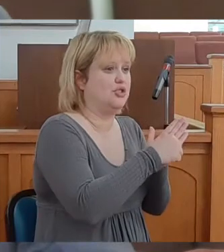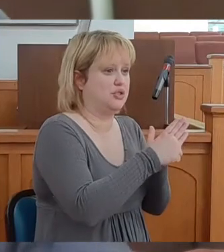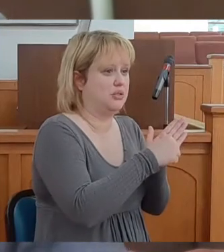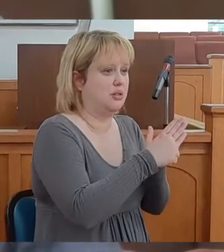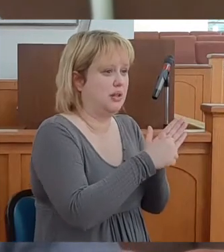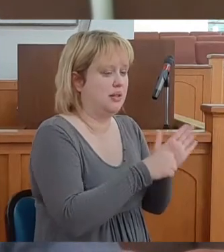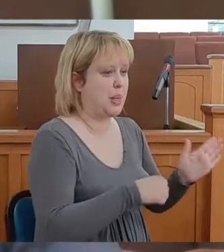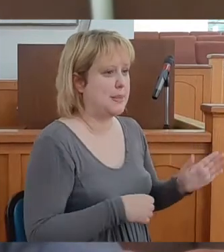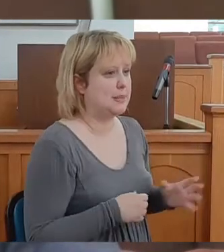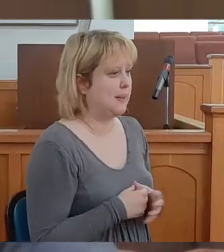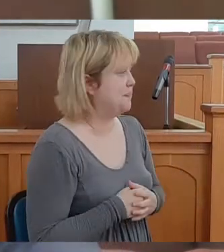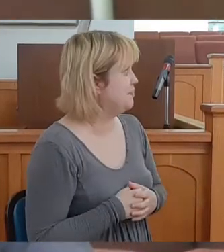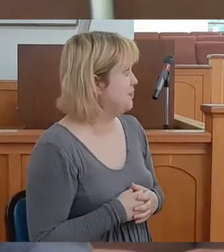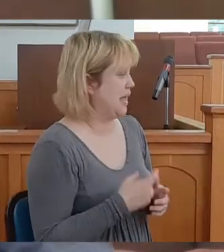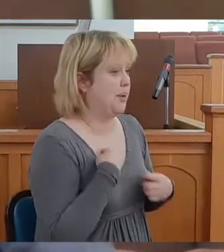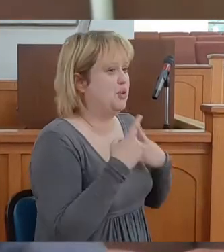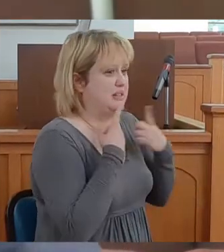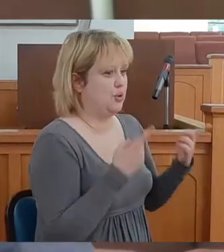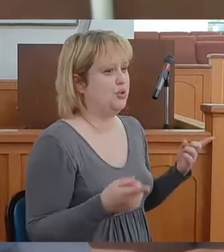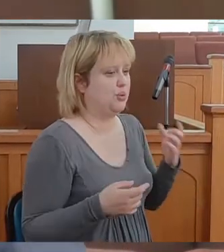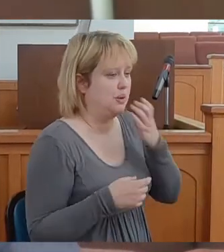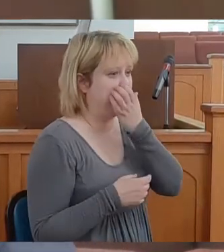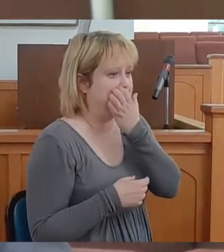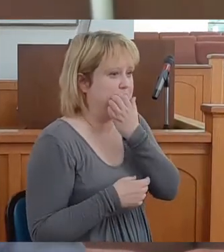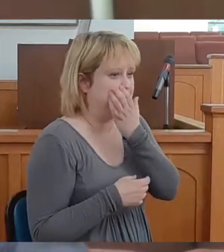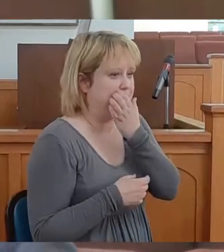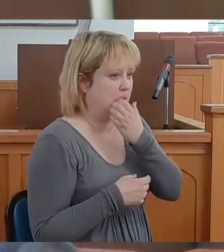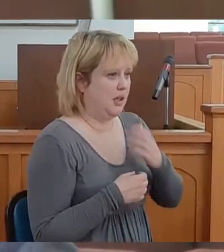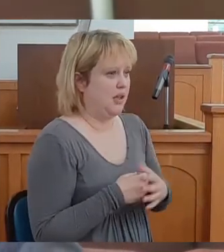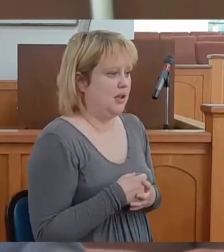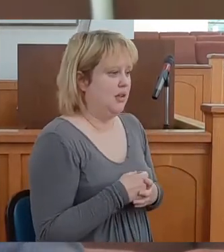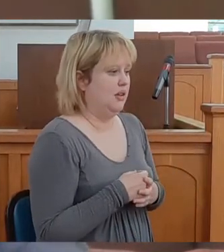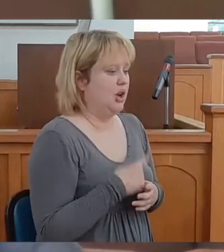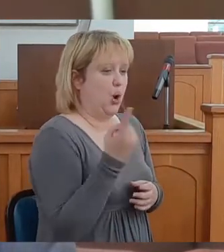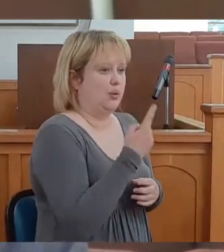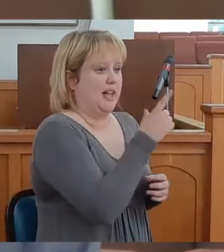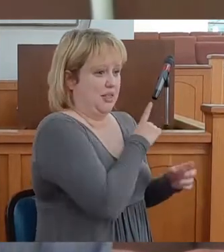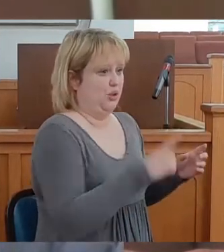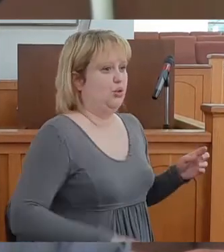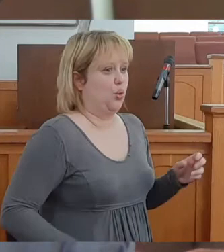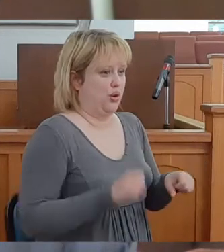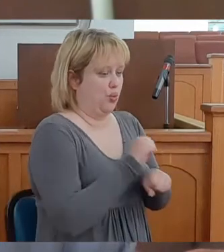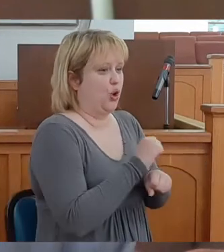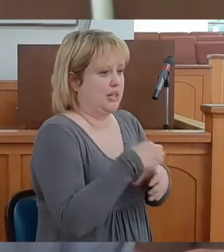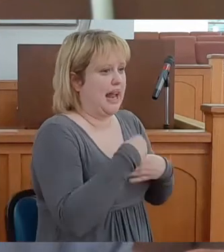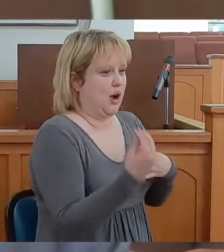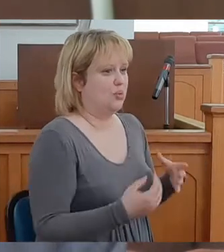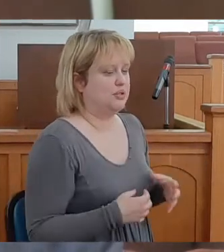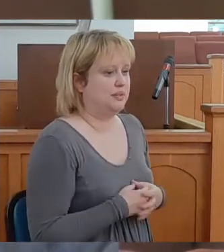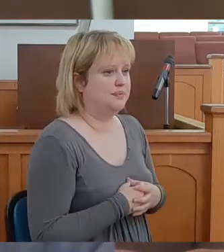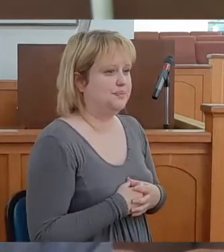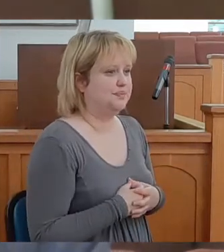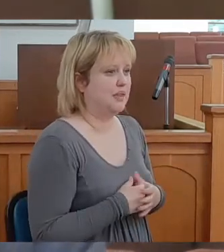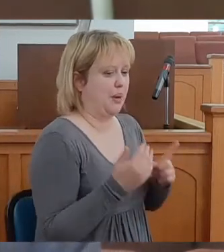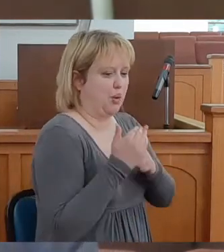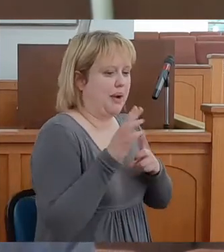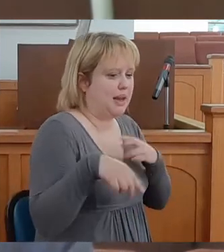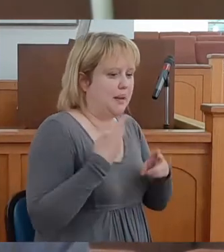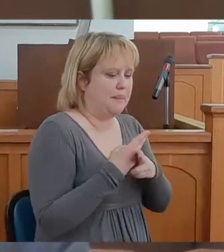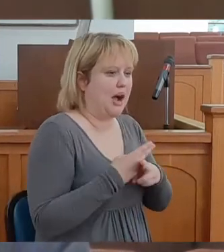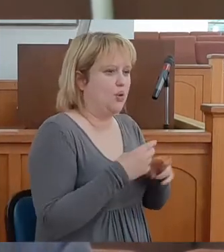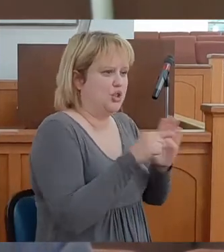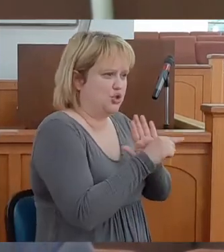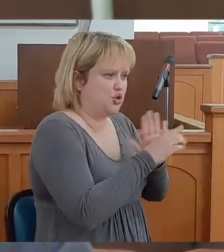-Dispatch. And I'm going tell you, only the Lord worked it out. I'm reminded of a